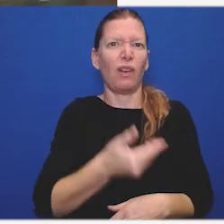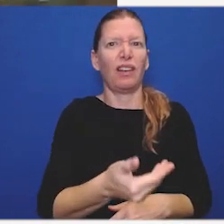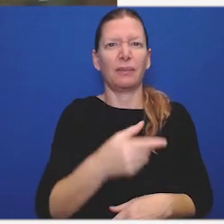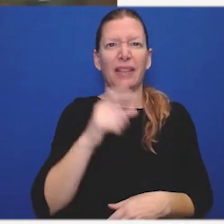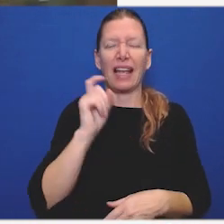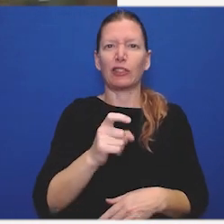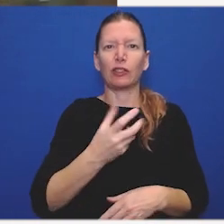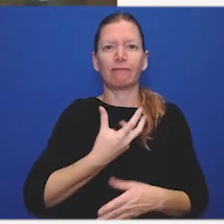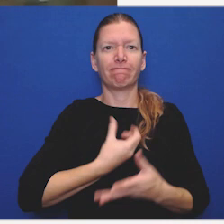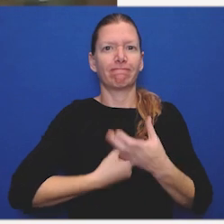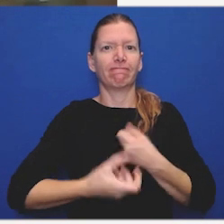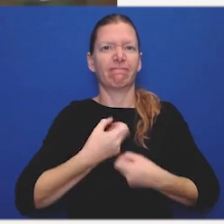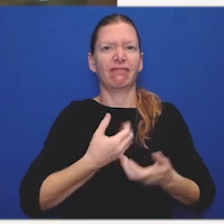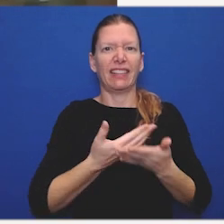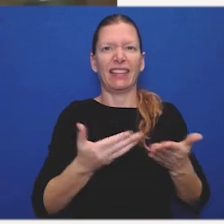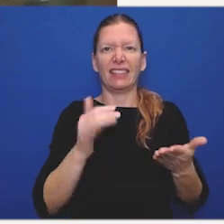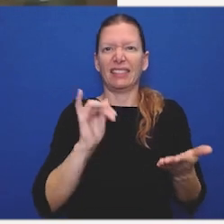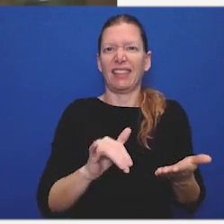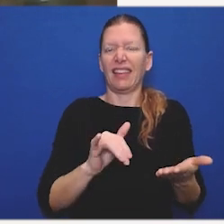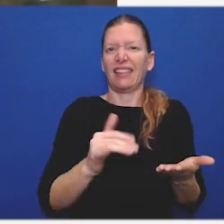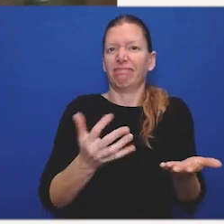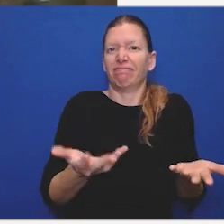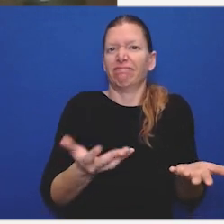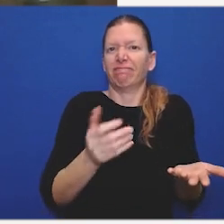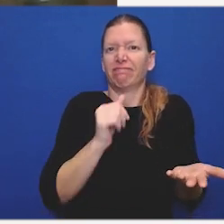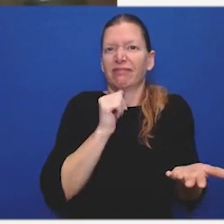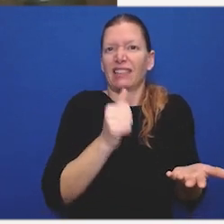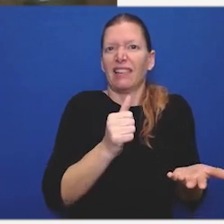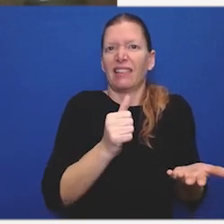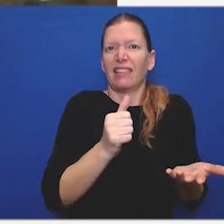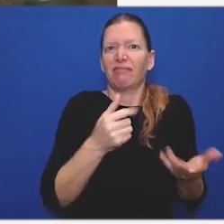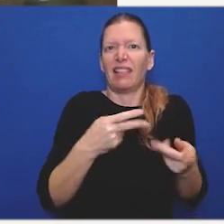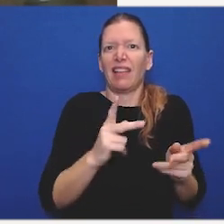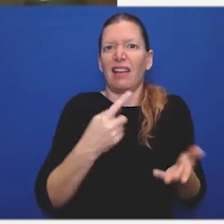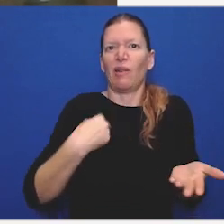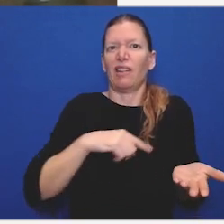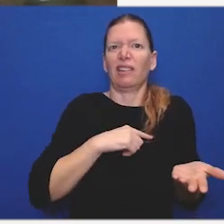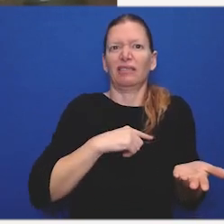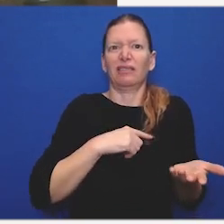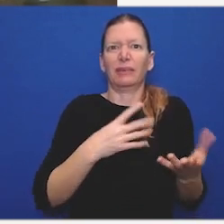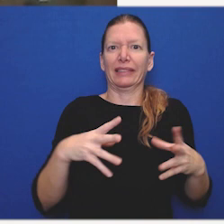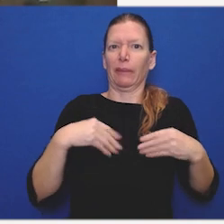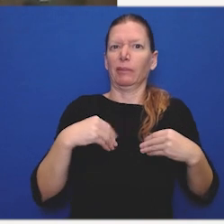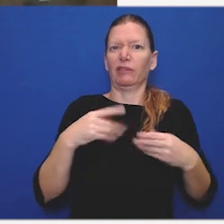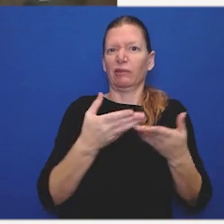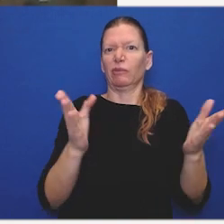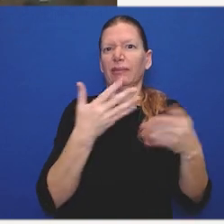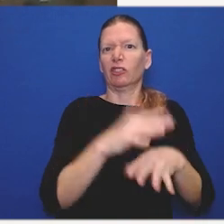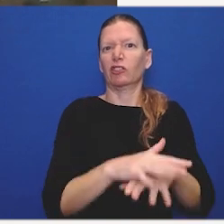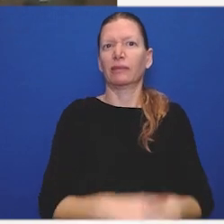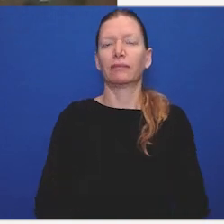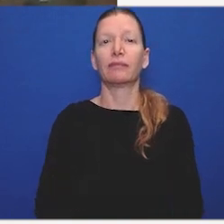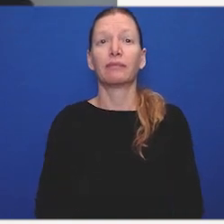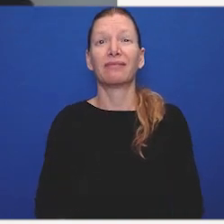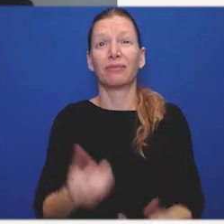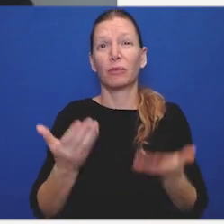were not welcome in we had to sort of sublimate the things that made us not you know as quote-unquote acceptable to